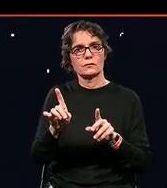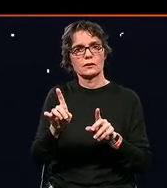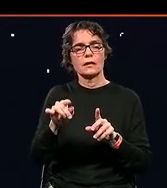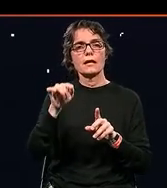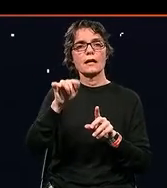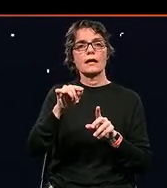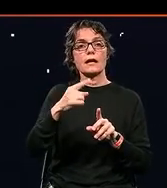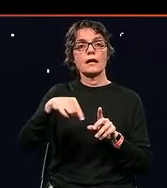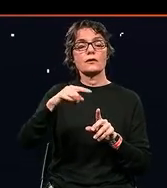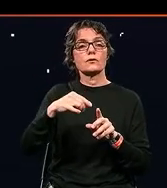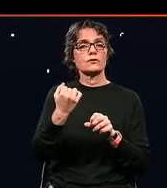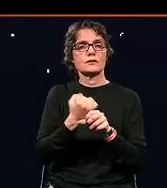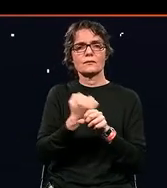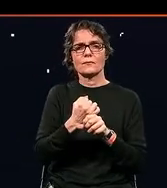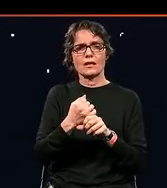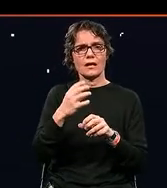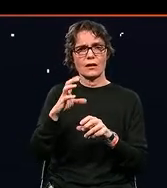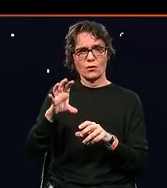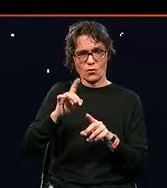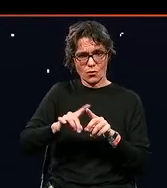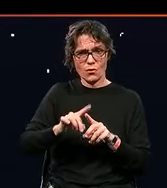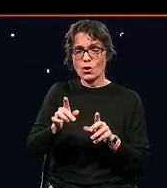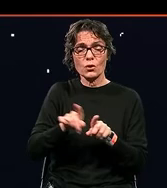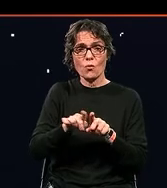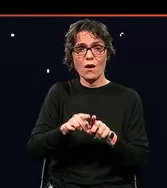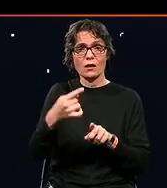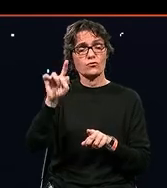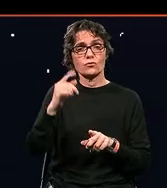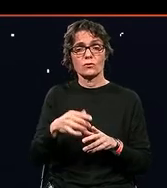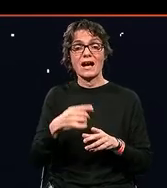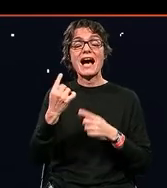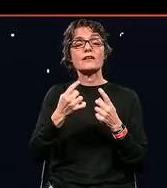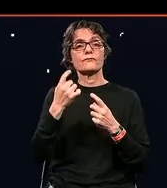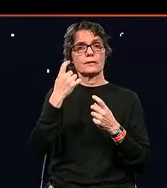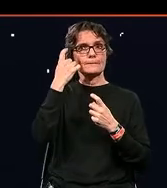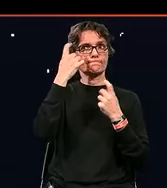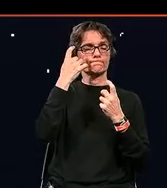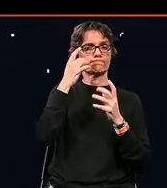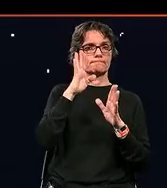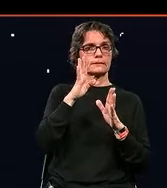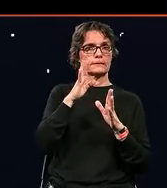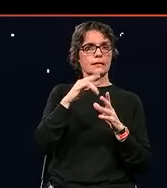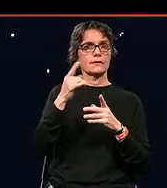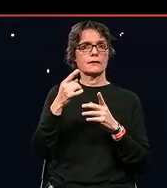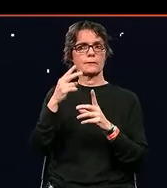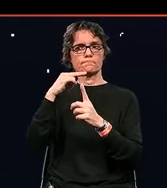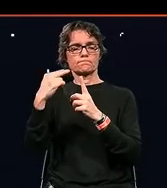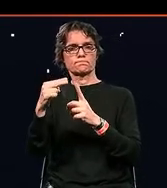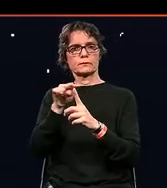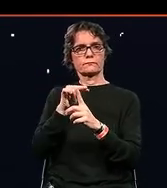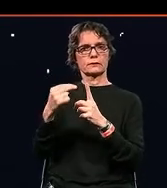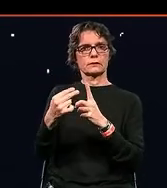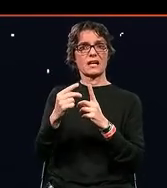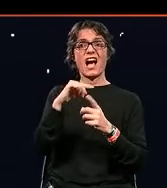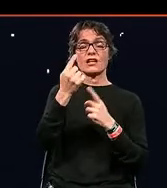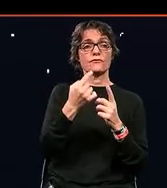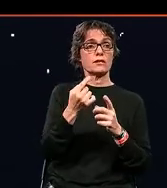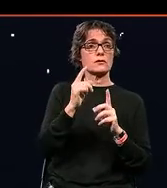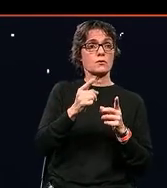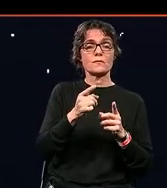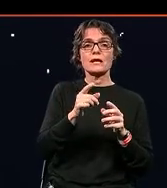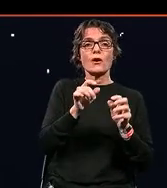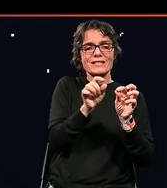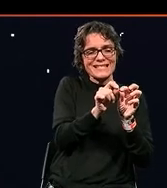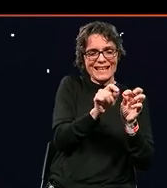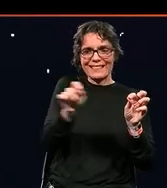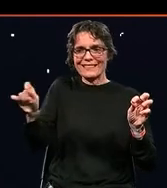work in the same way. Sometimes you start with a thought. Sometimes you start with an insight. Sometimes you start by just putting